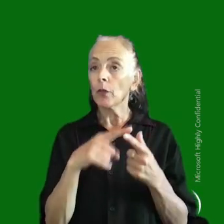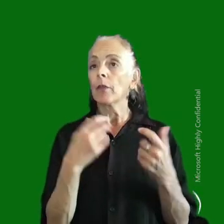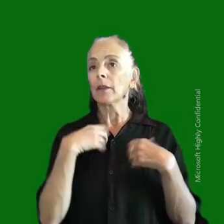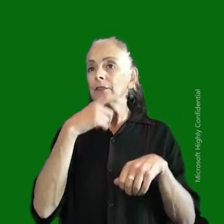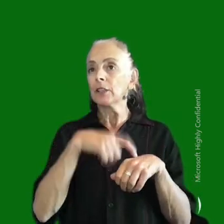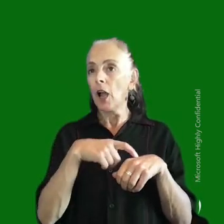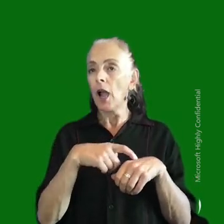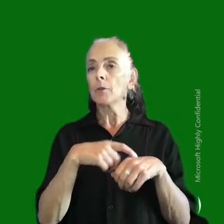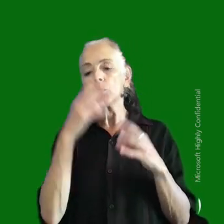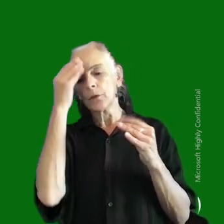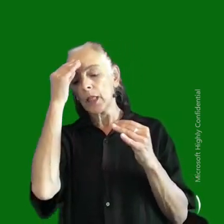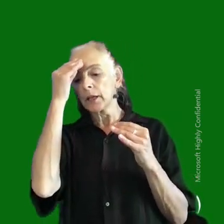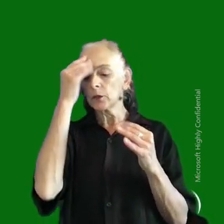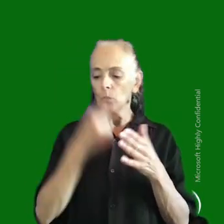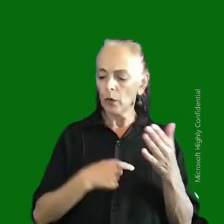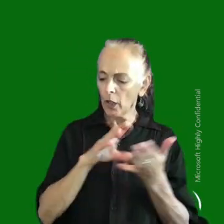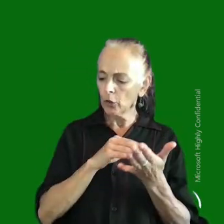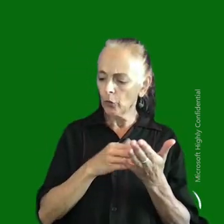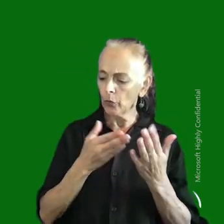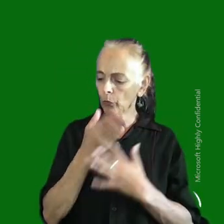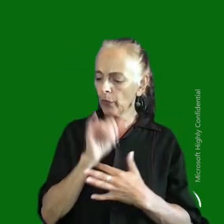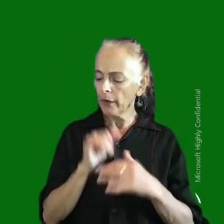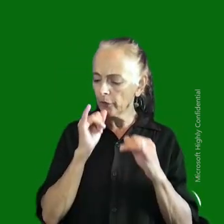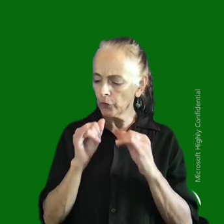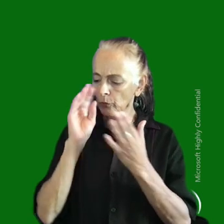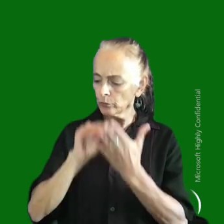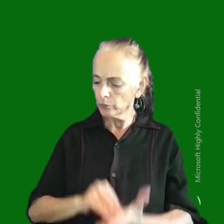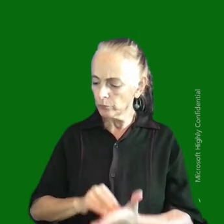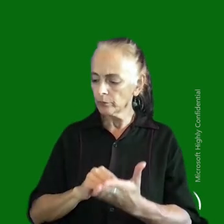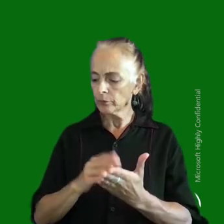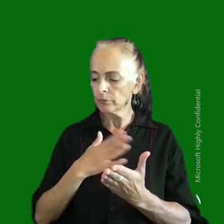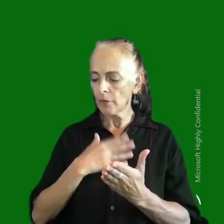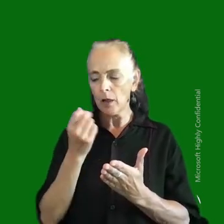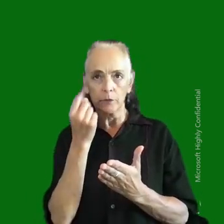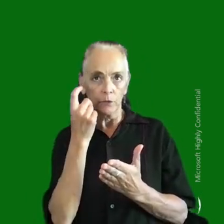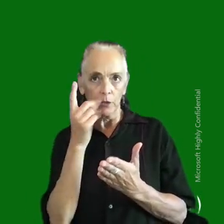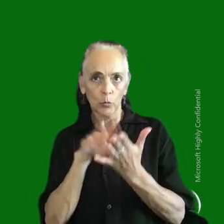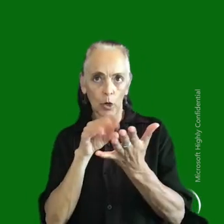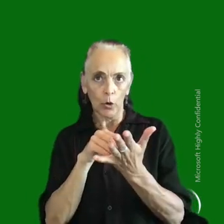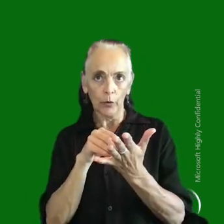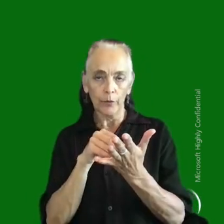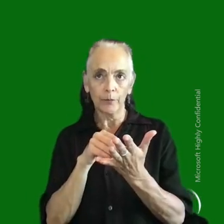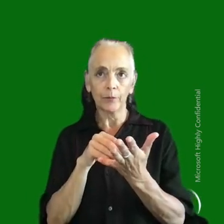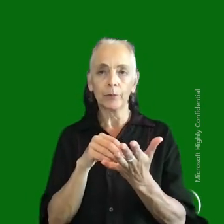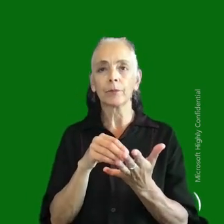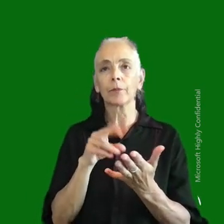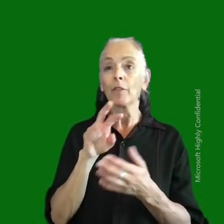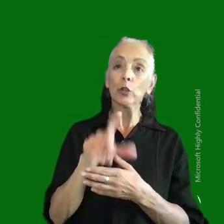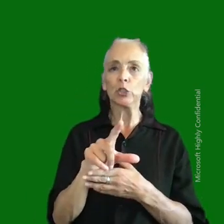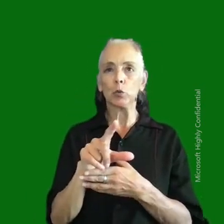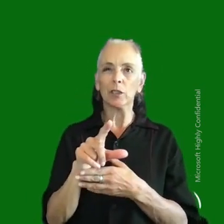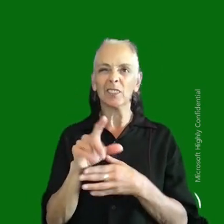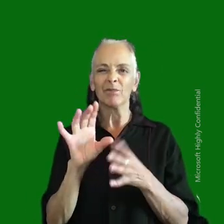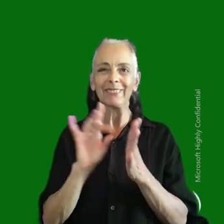reflect on what they've learned through the interviews and write down their individual insights on now virtual sticky notes. This is